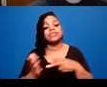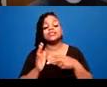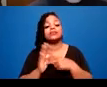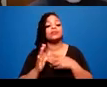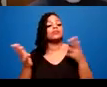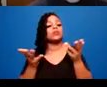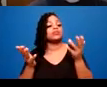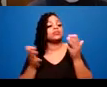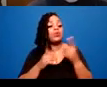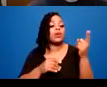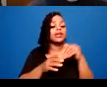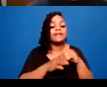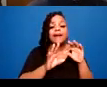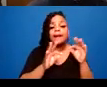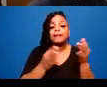needy.